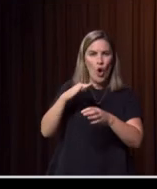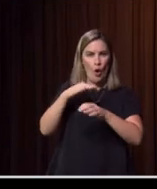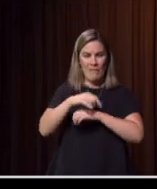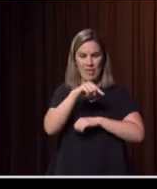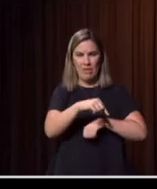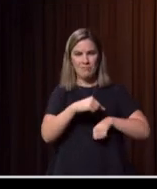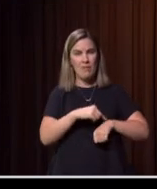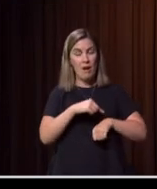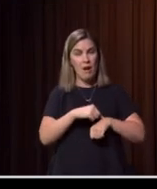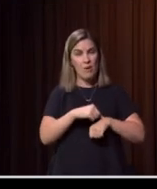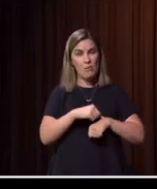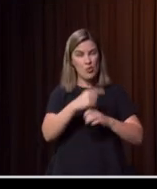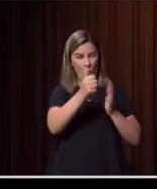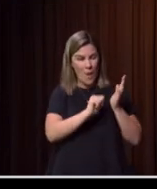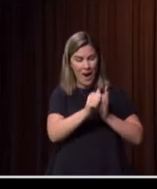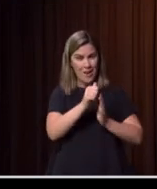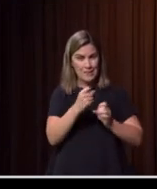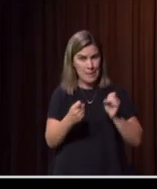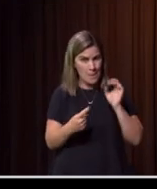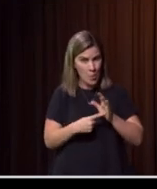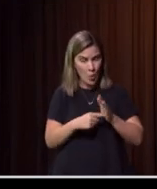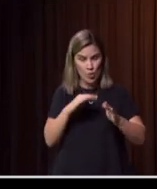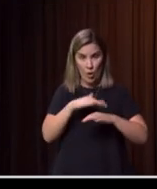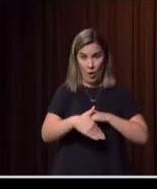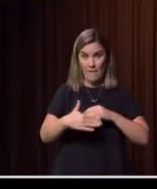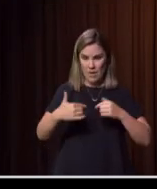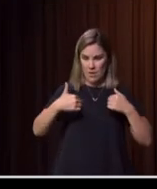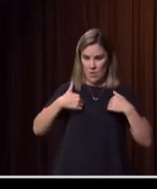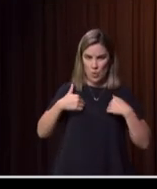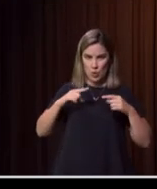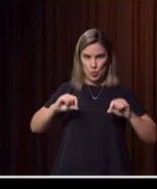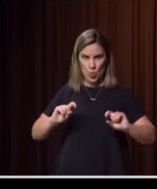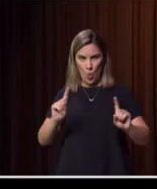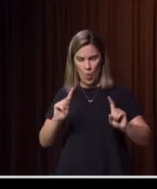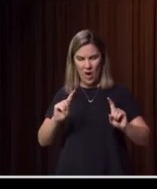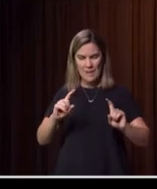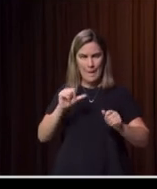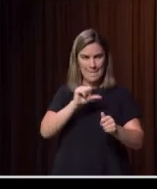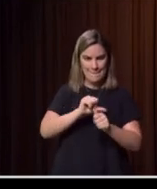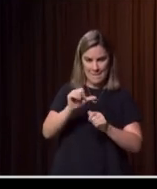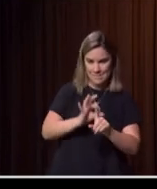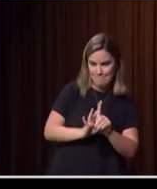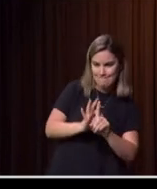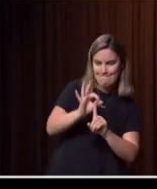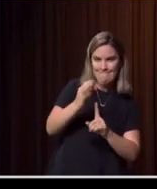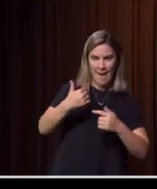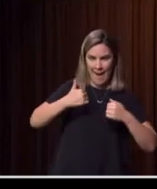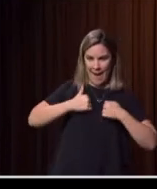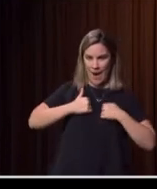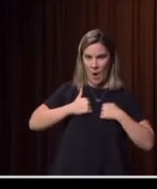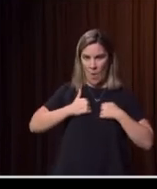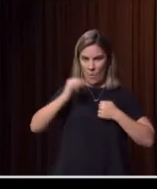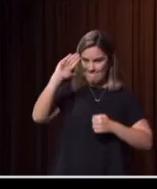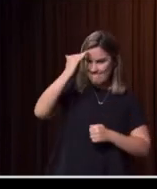in what we do and the way we do it, we're better able to withstand the knocks and the bumps and the big emergencies that will come our way